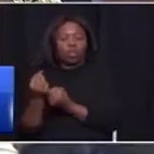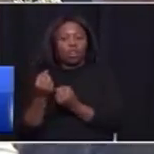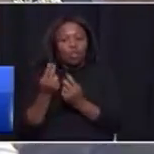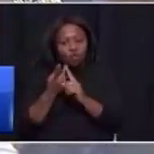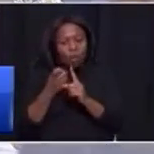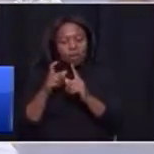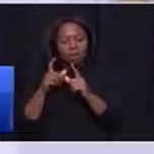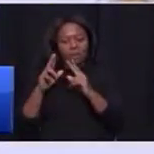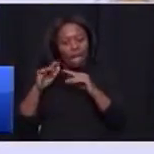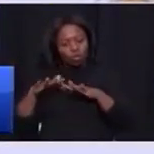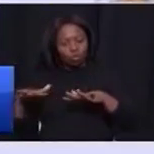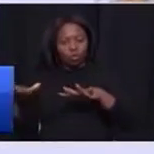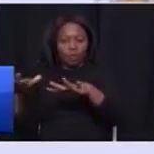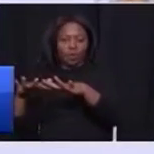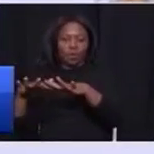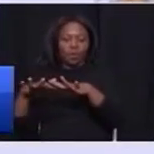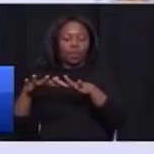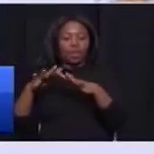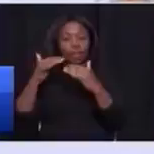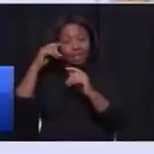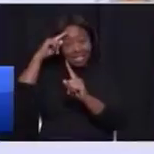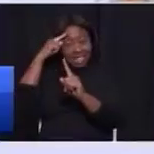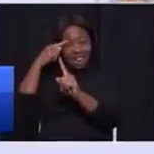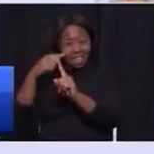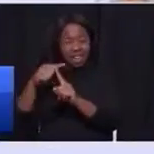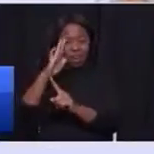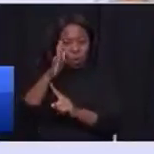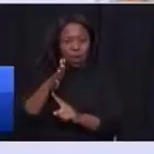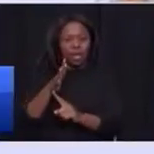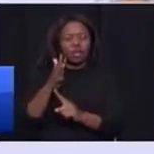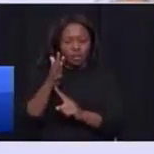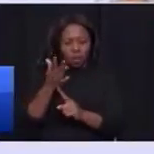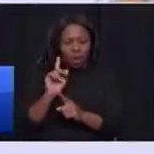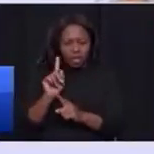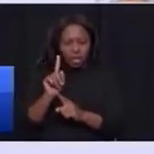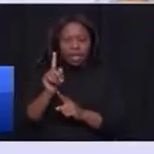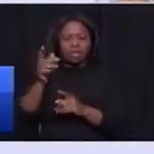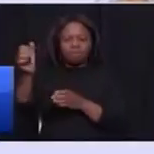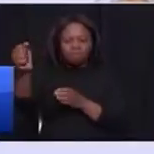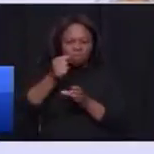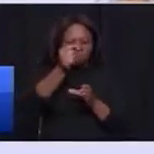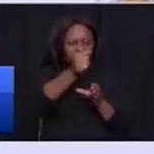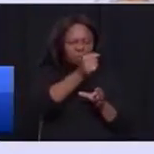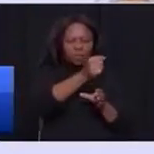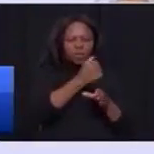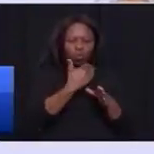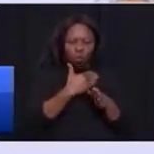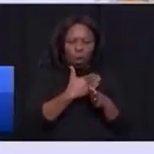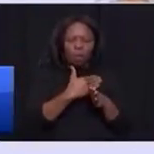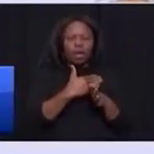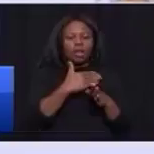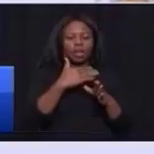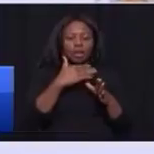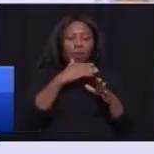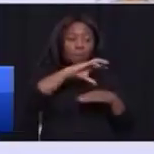Firstly, we will target and enforce procurement by all our provincial government